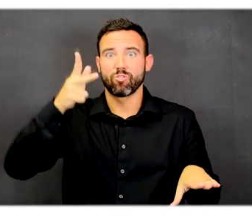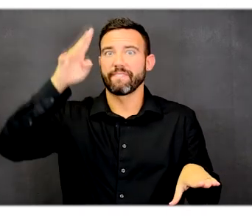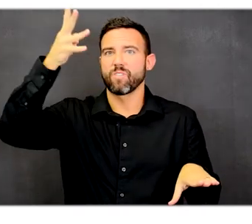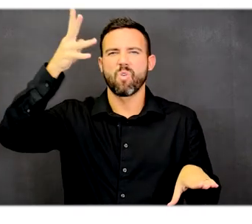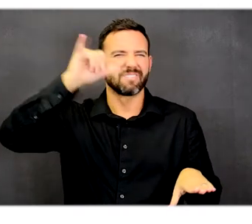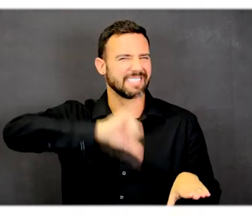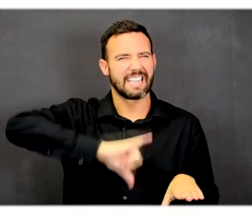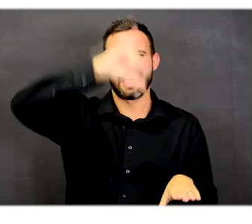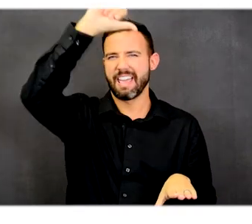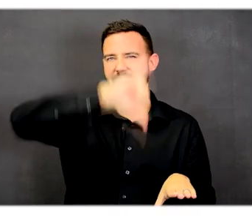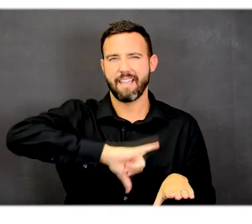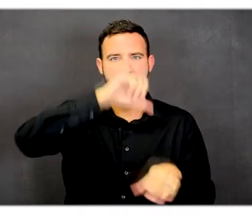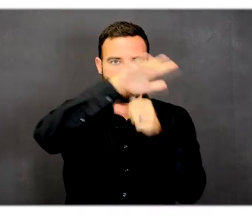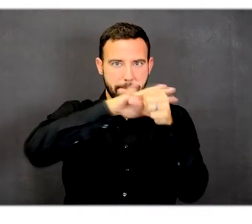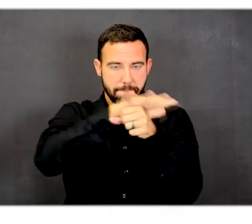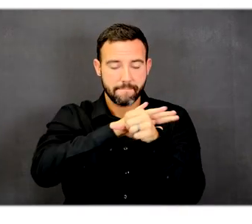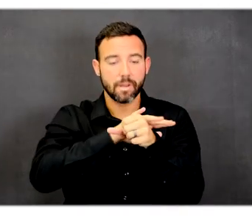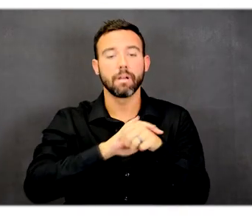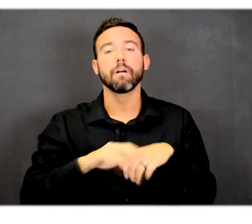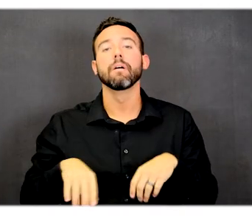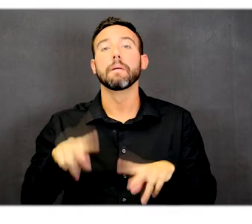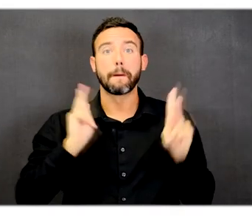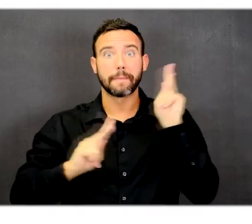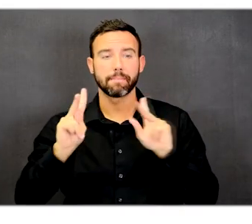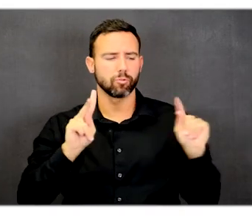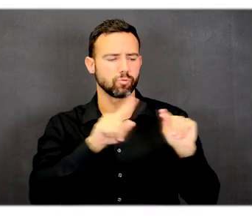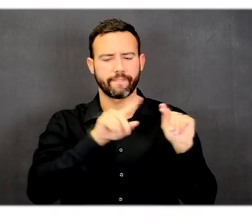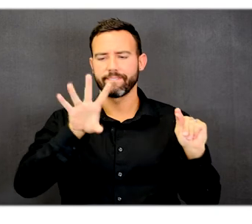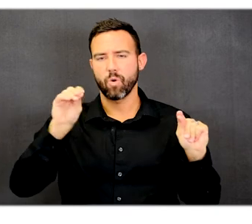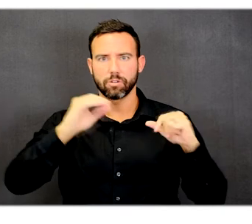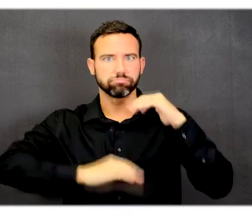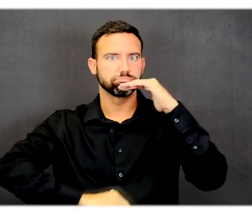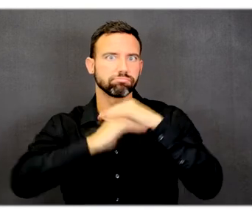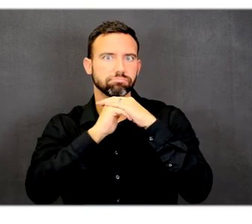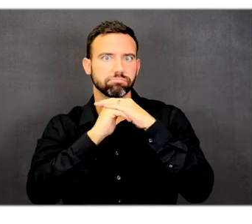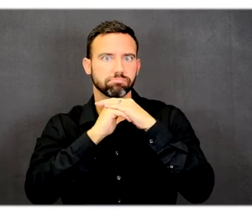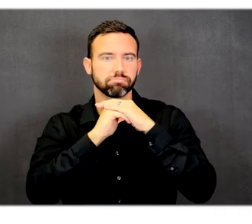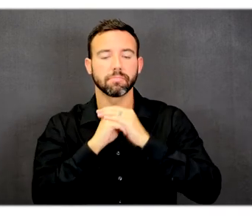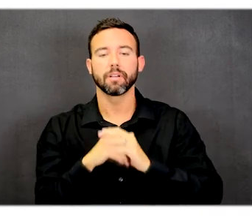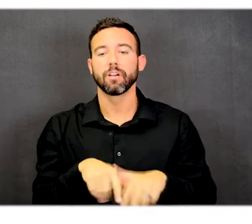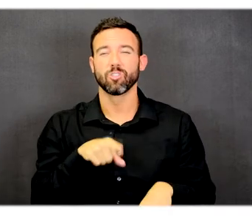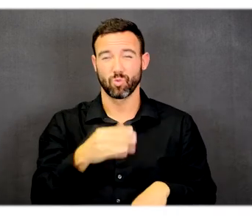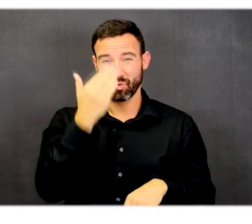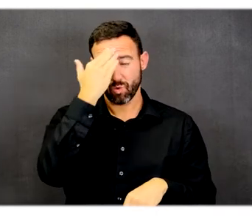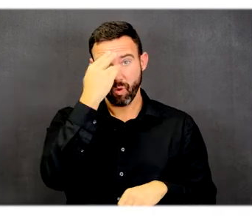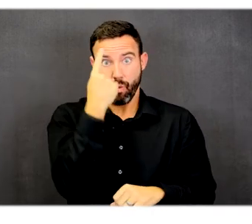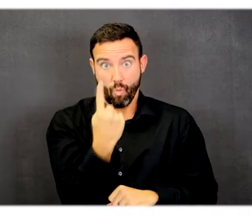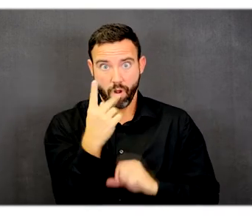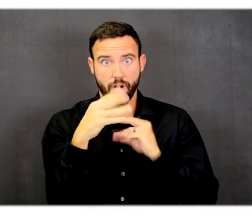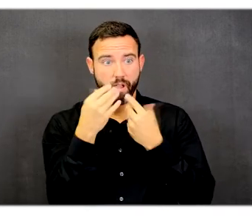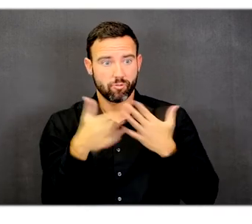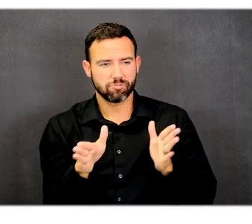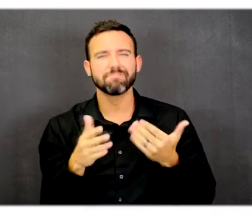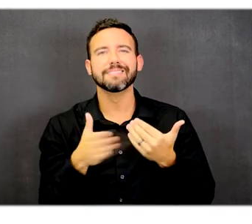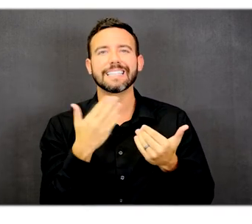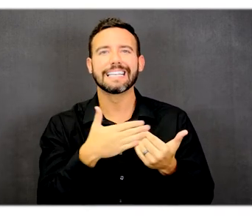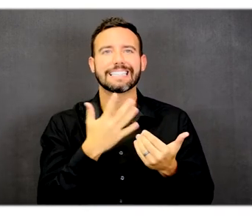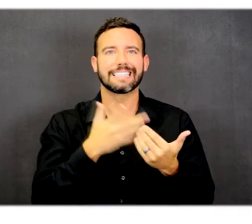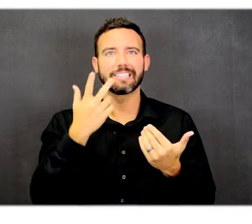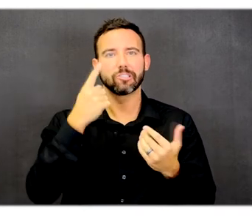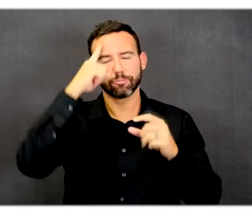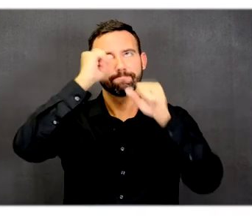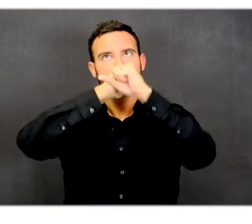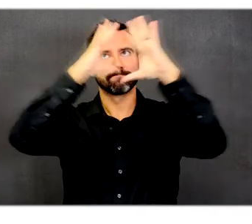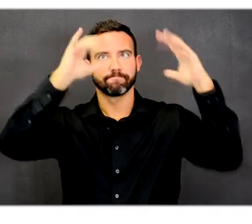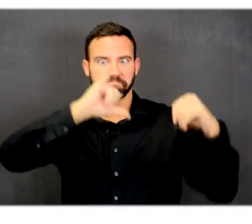can hold from 20 to 40 people. One can have a very good idea of the location of the conference rooms, no matter the floor. Keeping